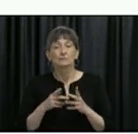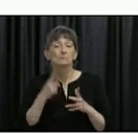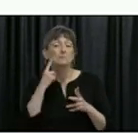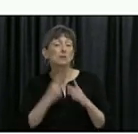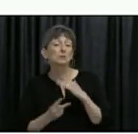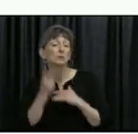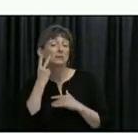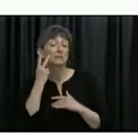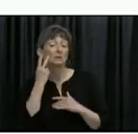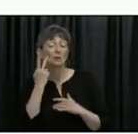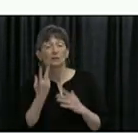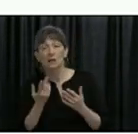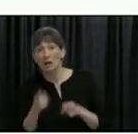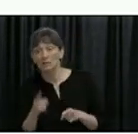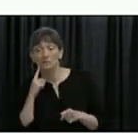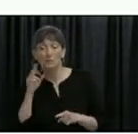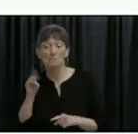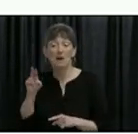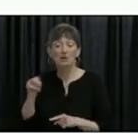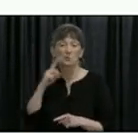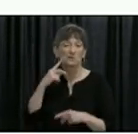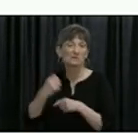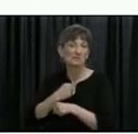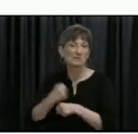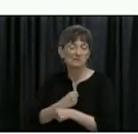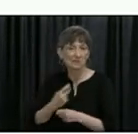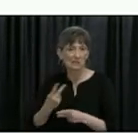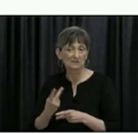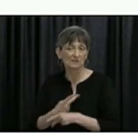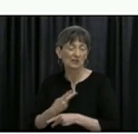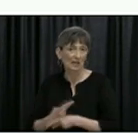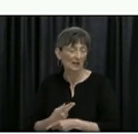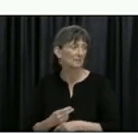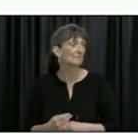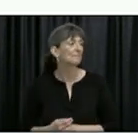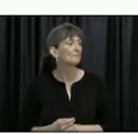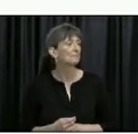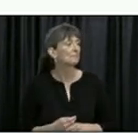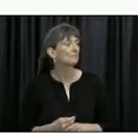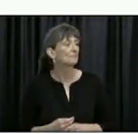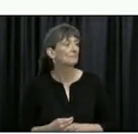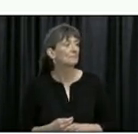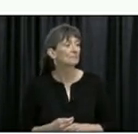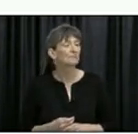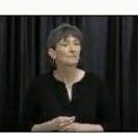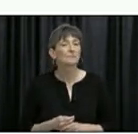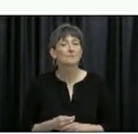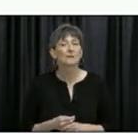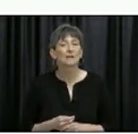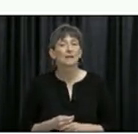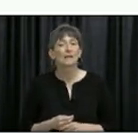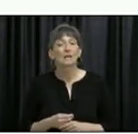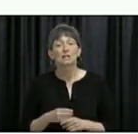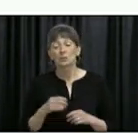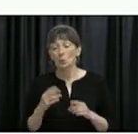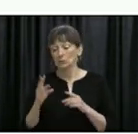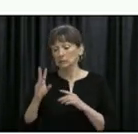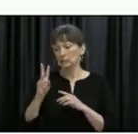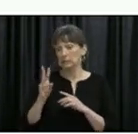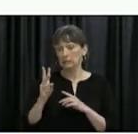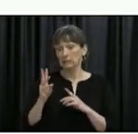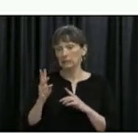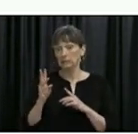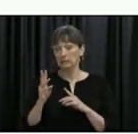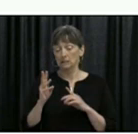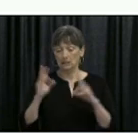here at Memorial. But what we could say relatively confidently is that having no more than six contact outside your